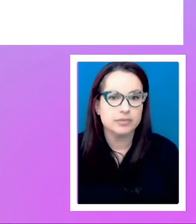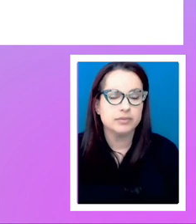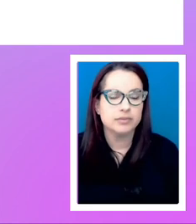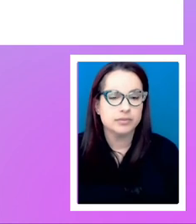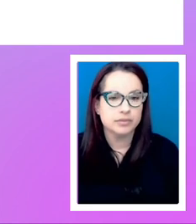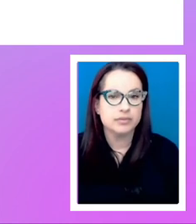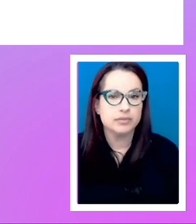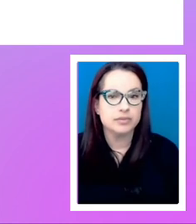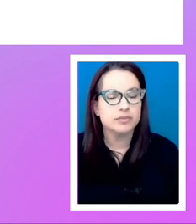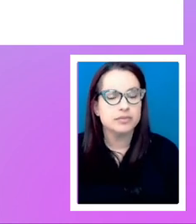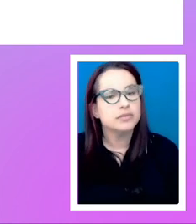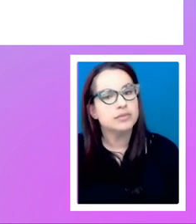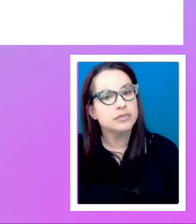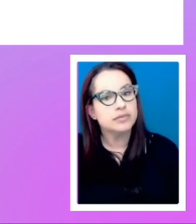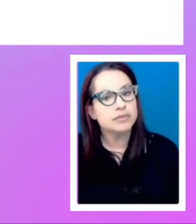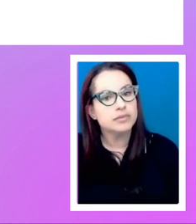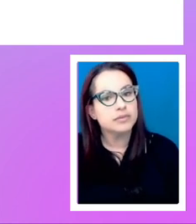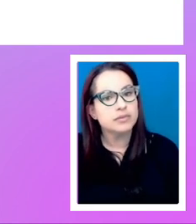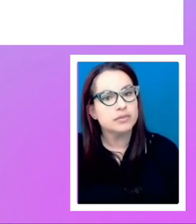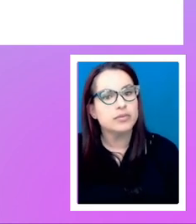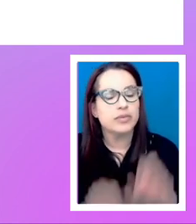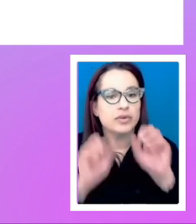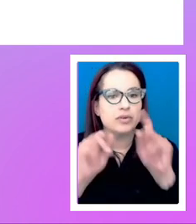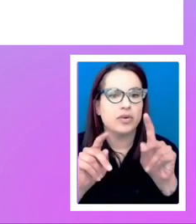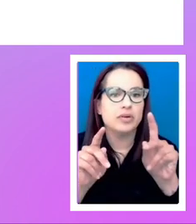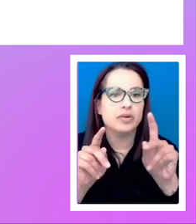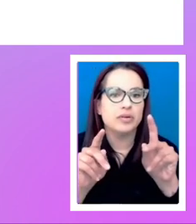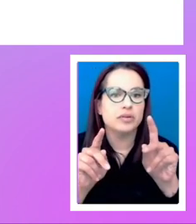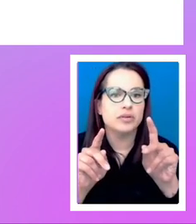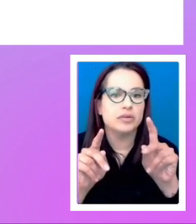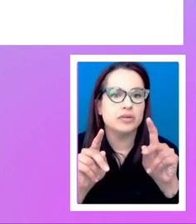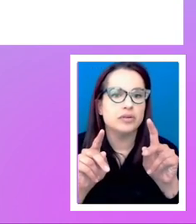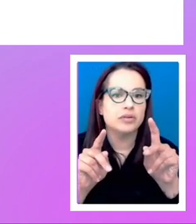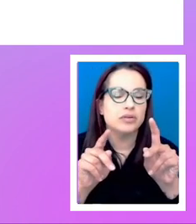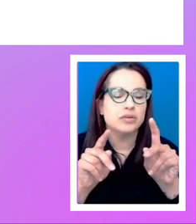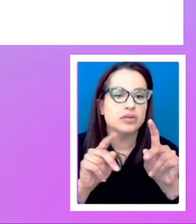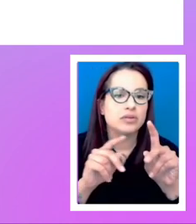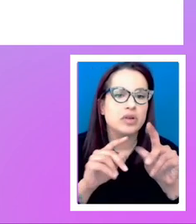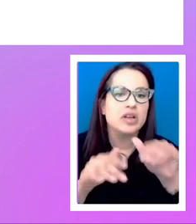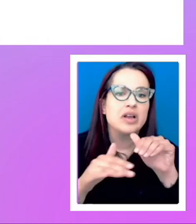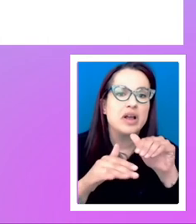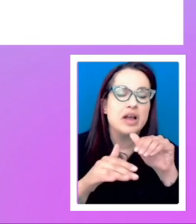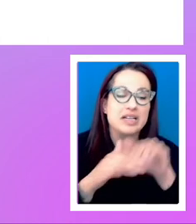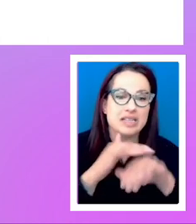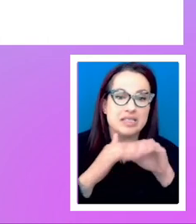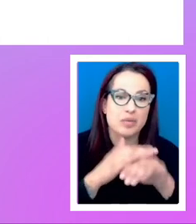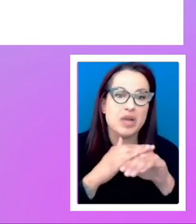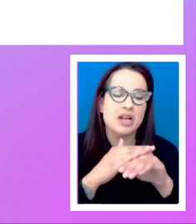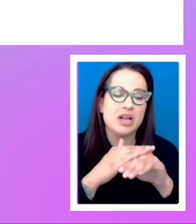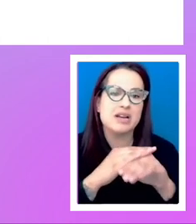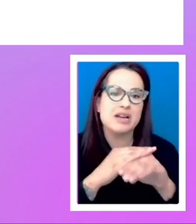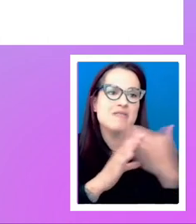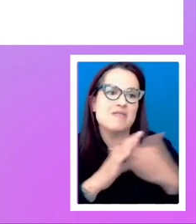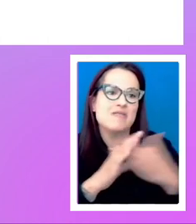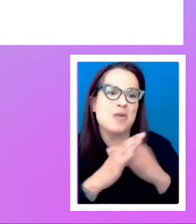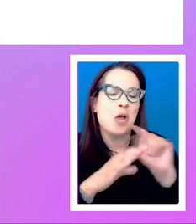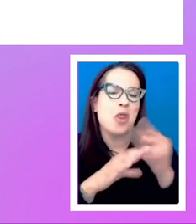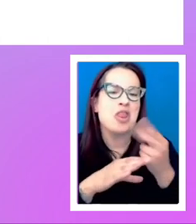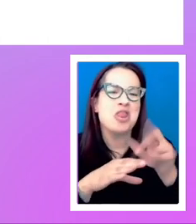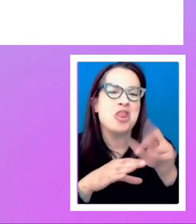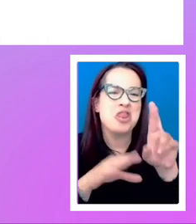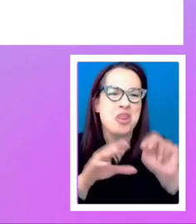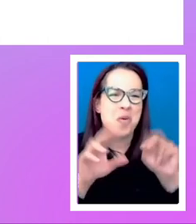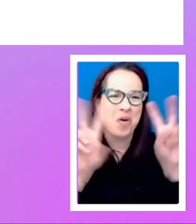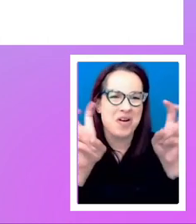Okay. Let's go with this one. And an, uh, an accessibility thorn in my side, uh, is finding ways to do